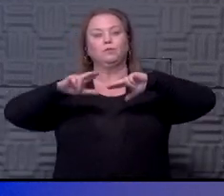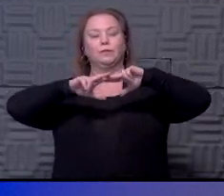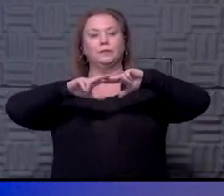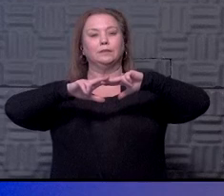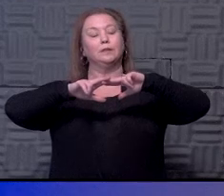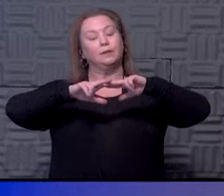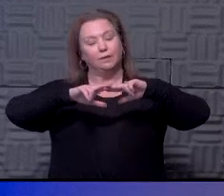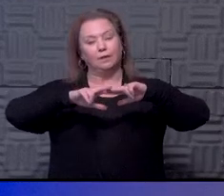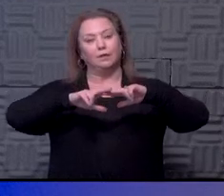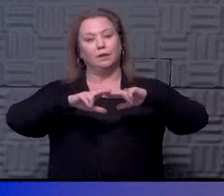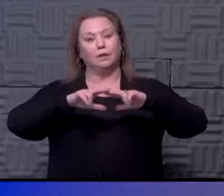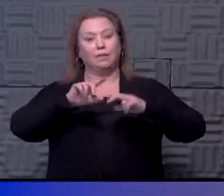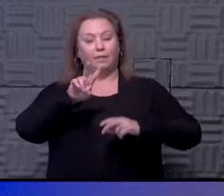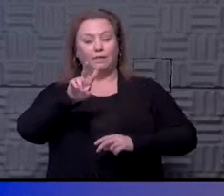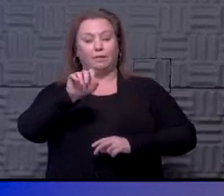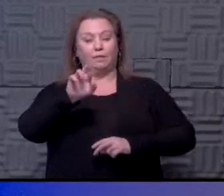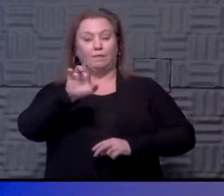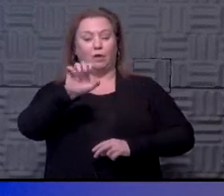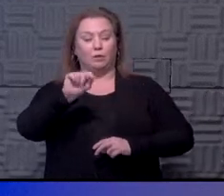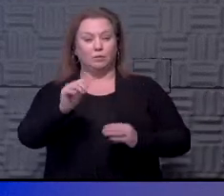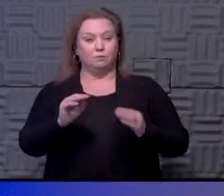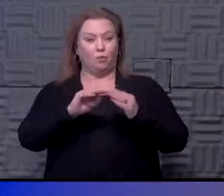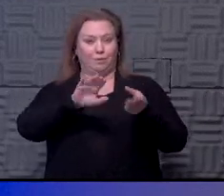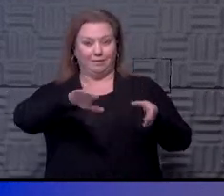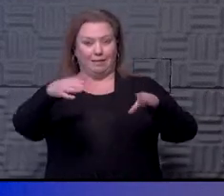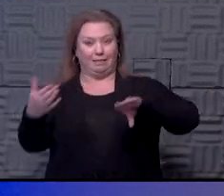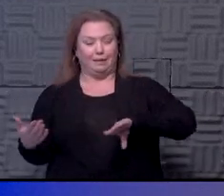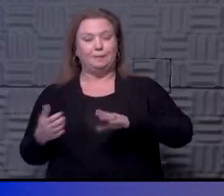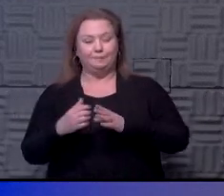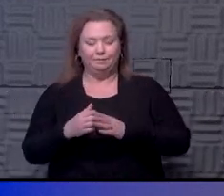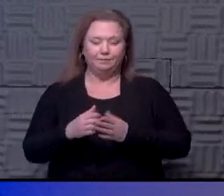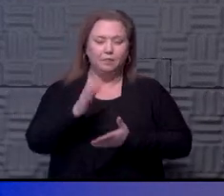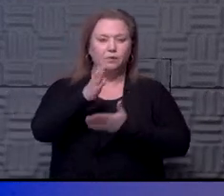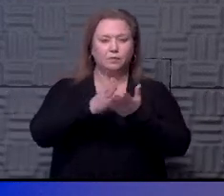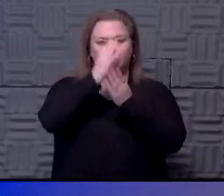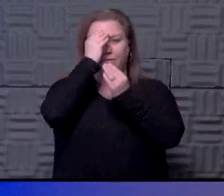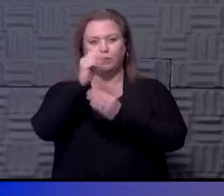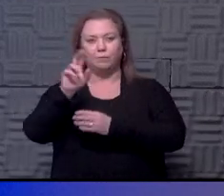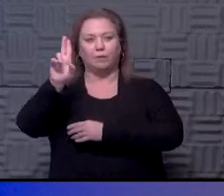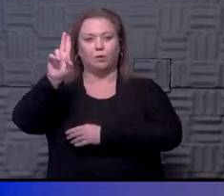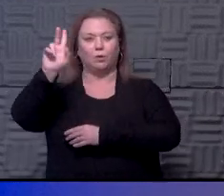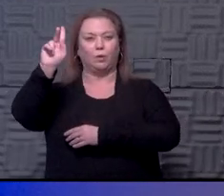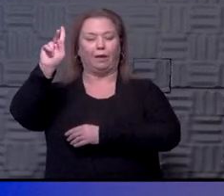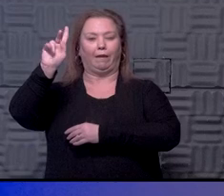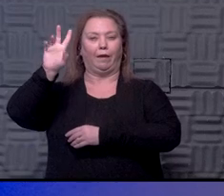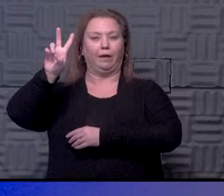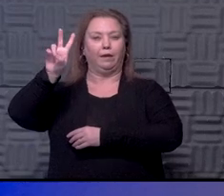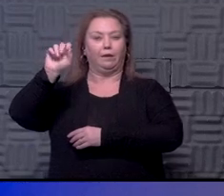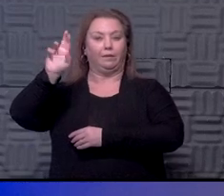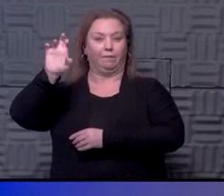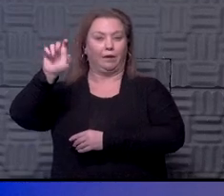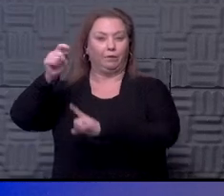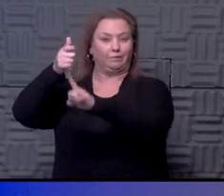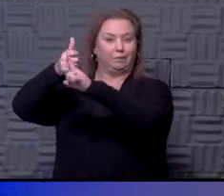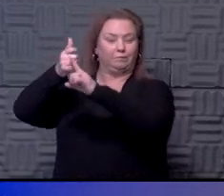far as are the variants more deadly, there's been some information out about the UK variant being more deadly, possibly the South African